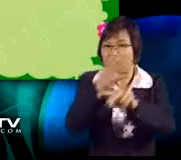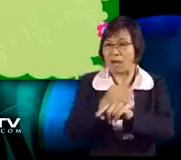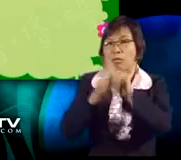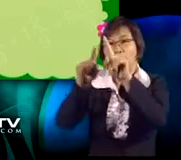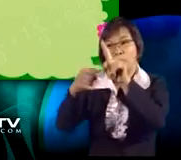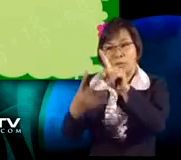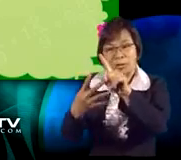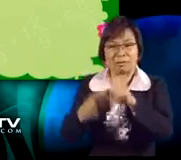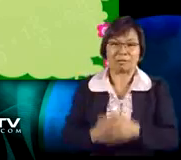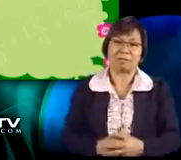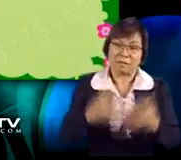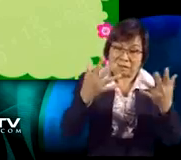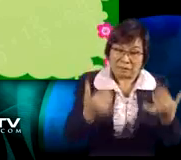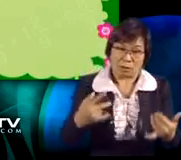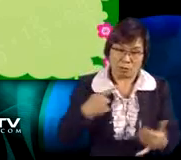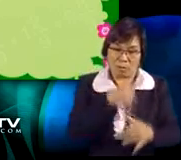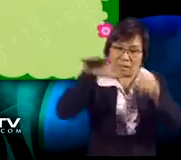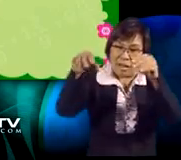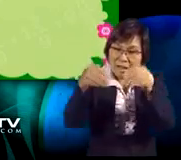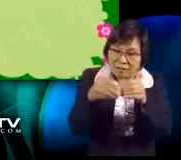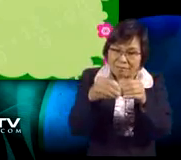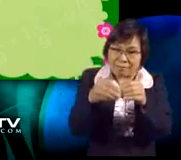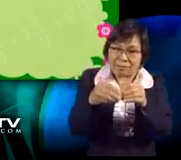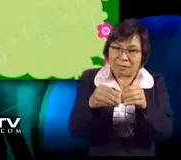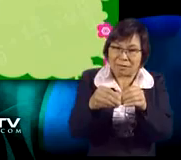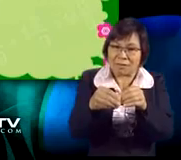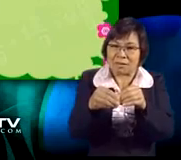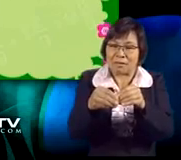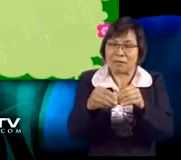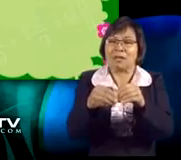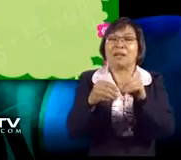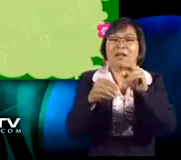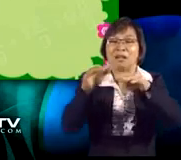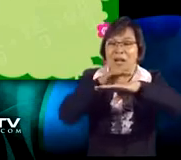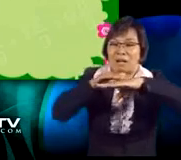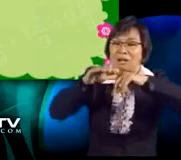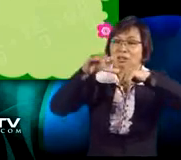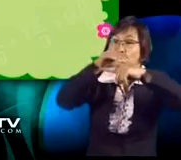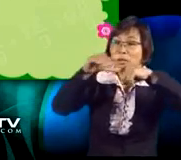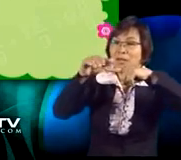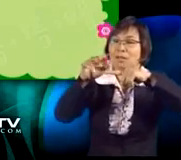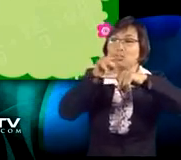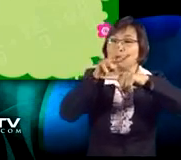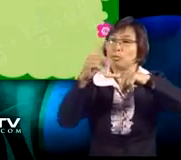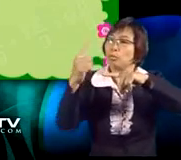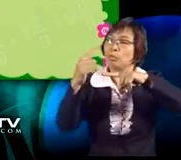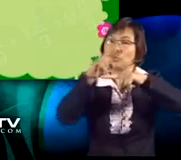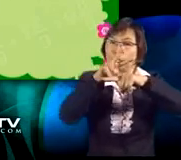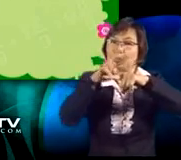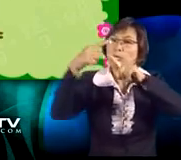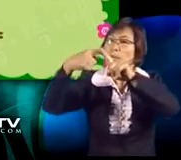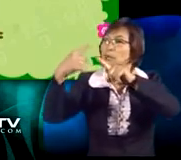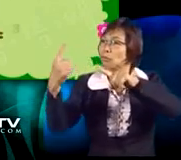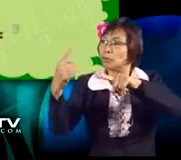What we have here is 2 quarters and 1 quarter. Now, we must add the numerators